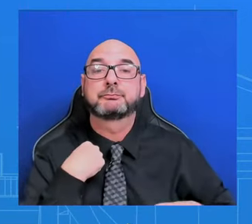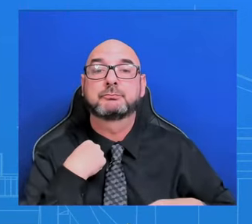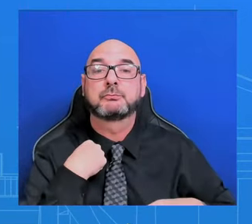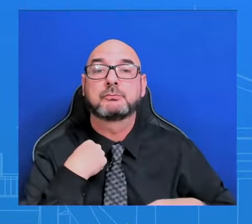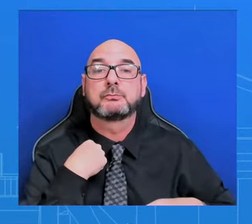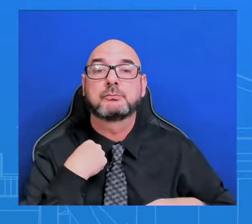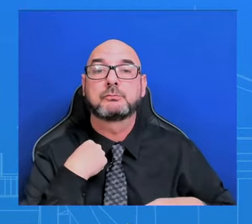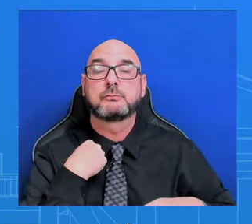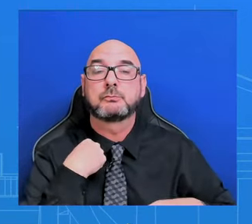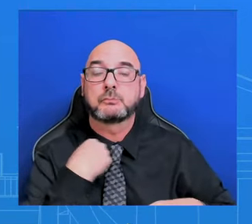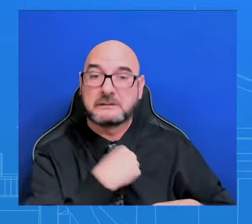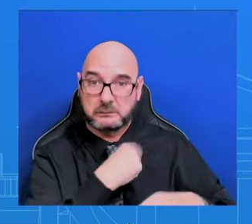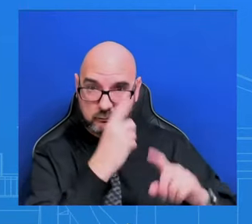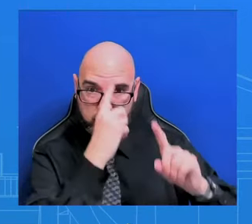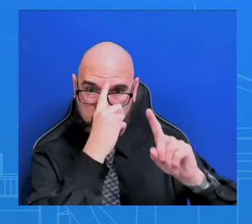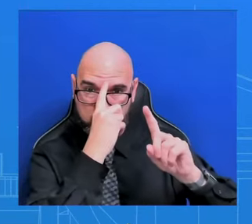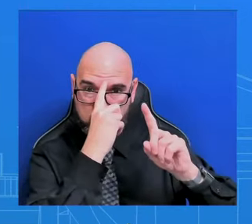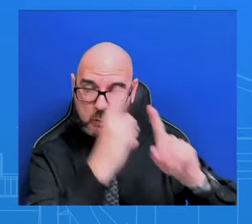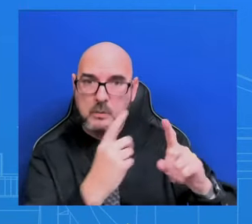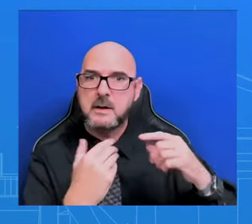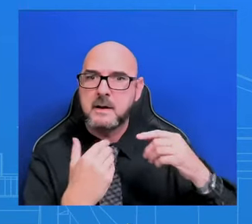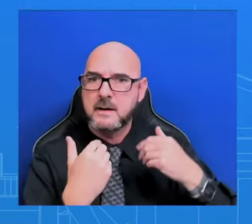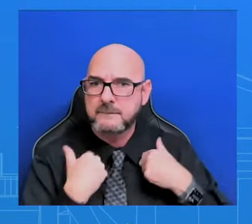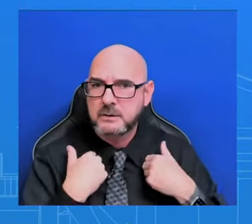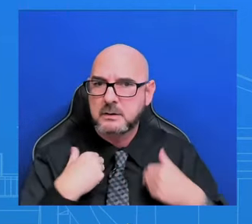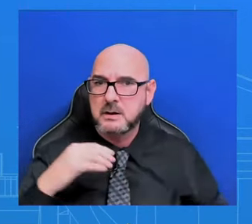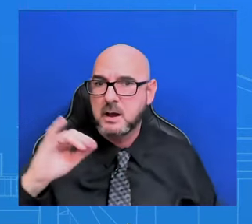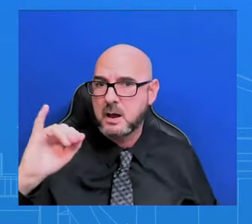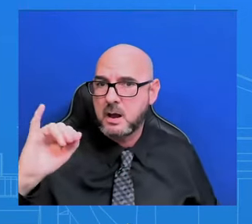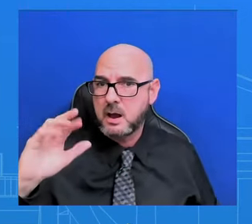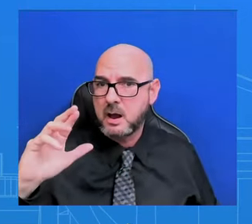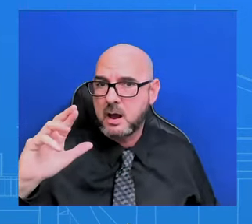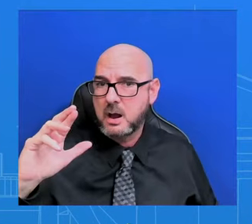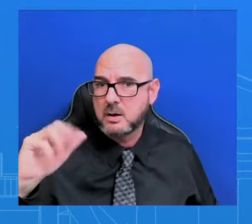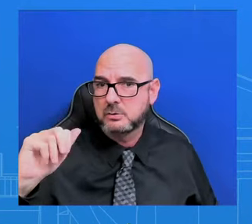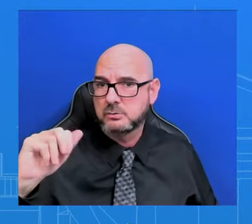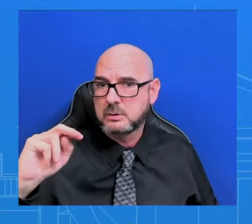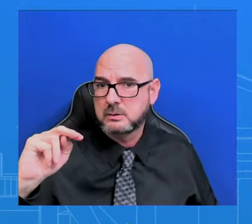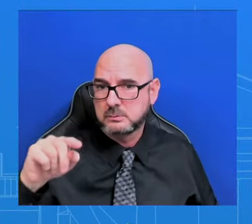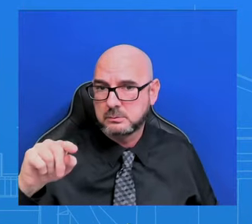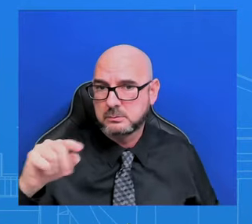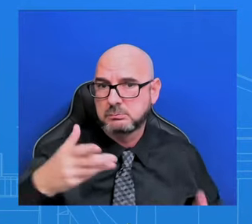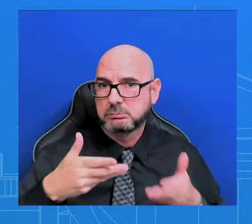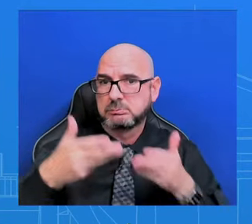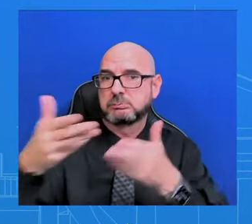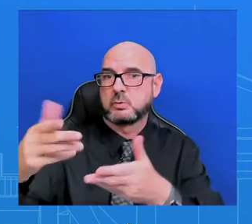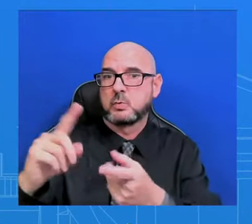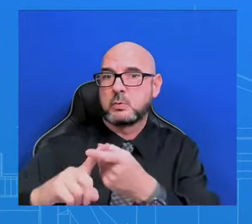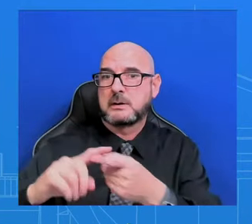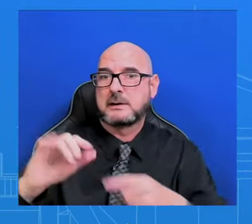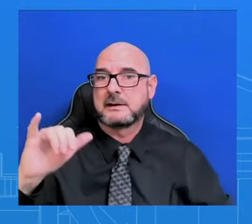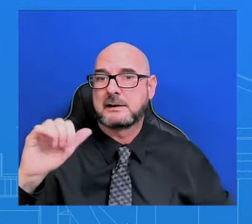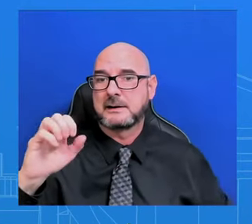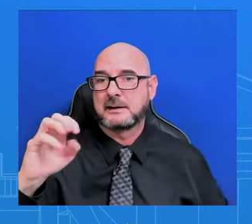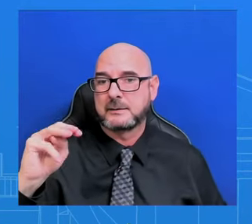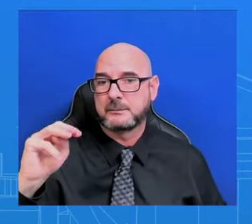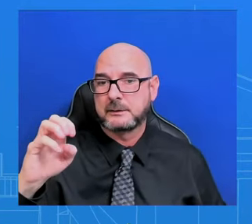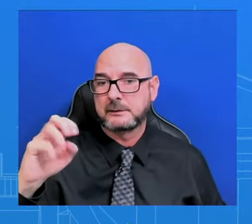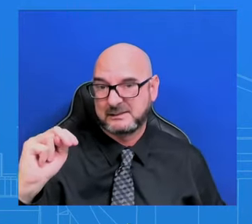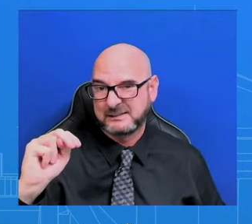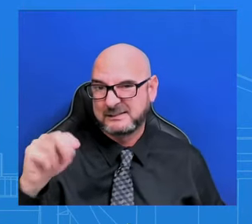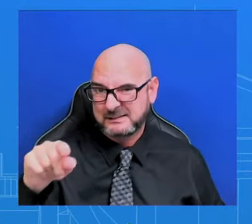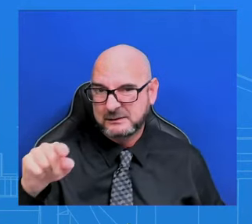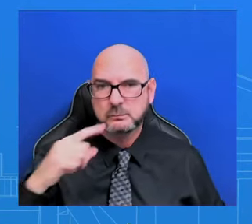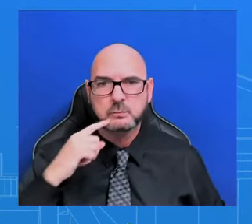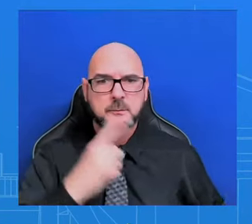munitions from Iran to Houthi-controlled Yemen. As a matter of fact, that's how we lost, tragically lost, those two Navy SEALs. were involved in an interdiction mission